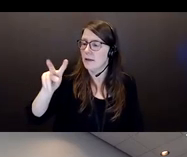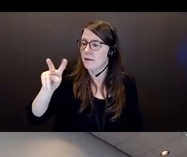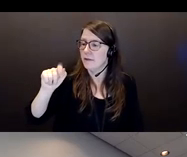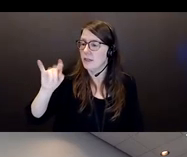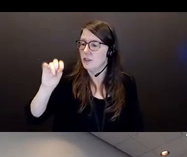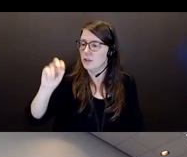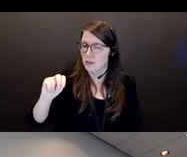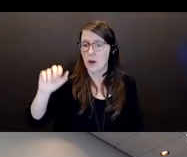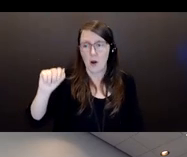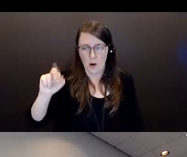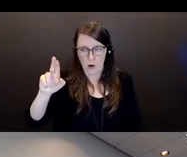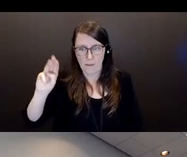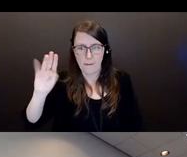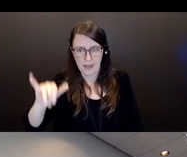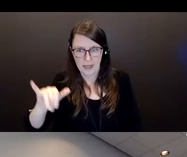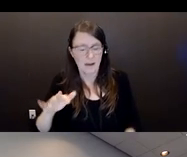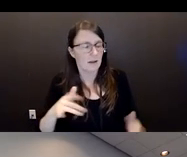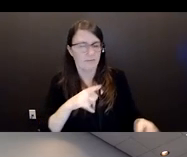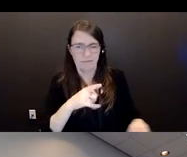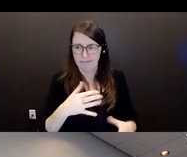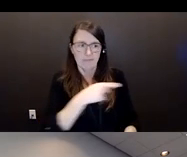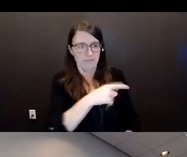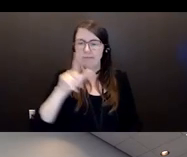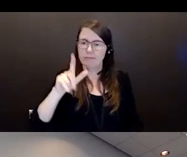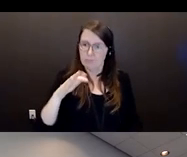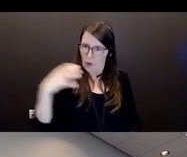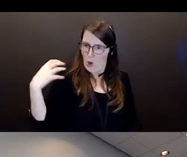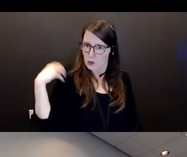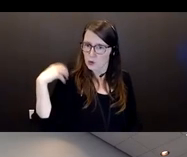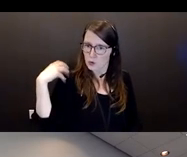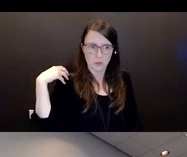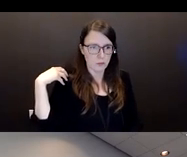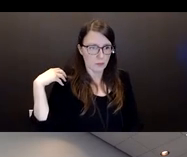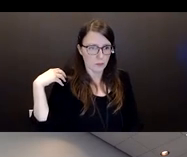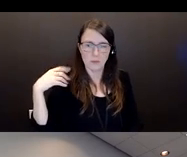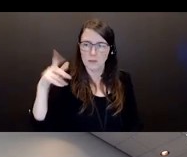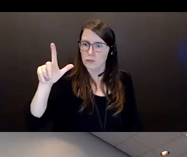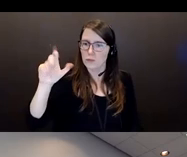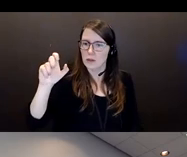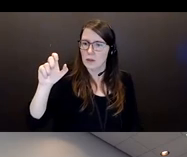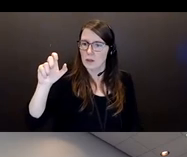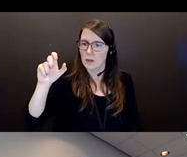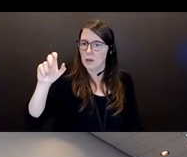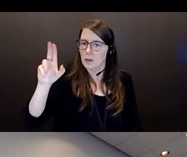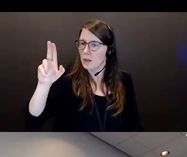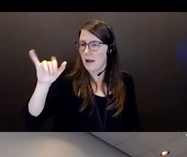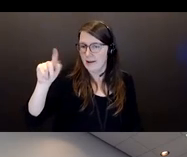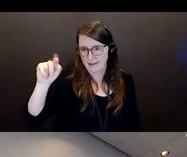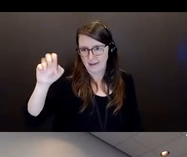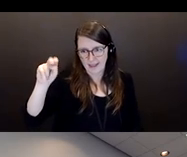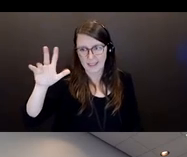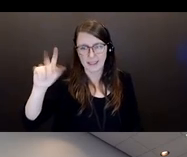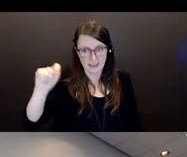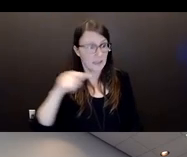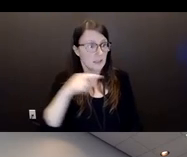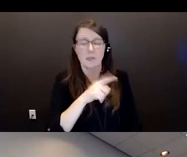She was a lieutenant. was a lieutenant. so she was an officer in the in the Salvation Army, an extremely religious